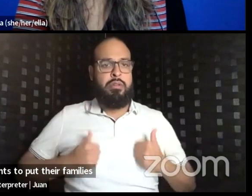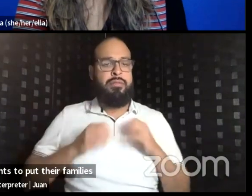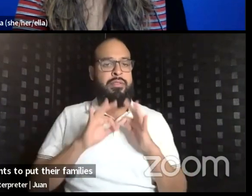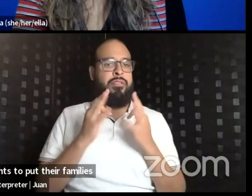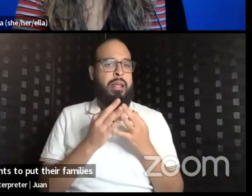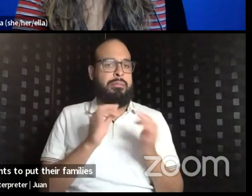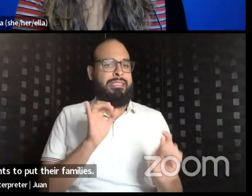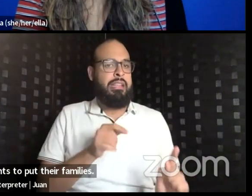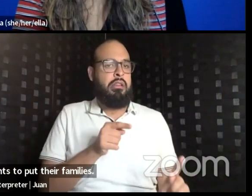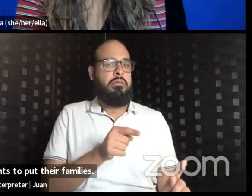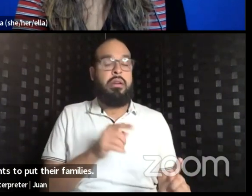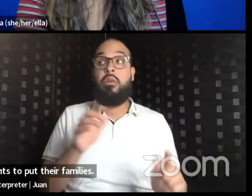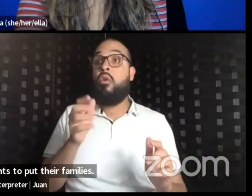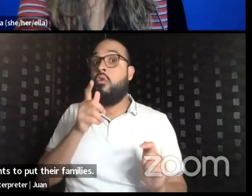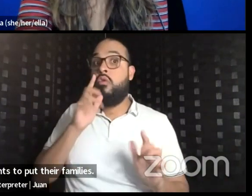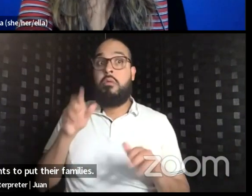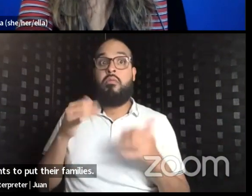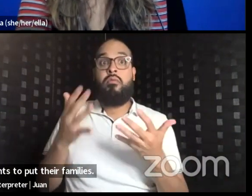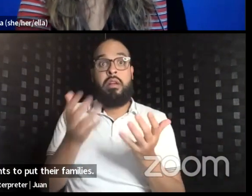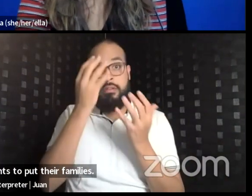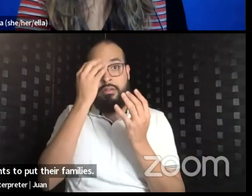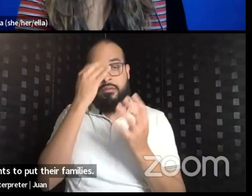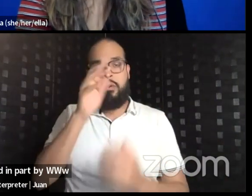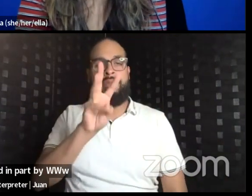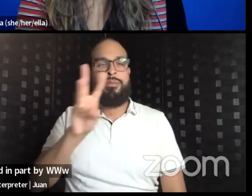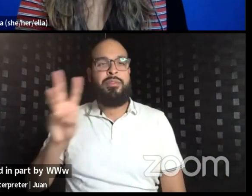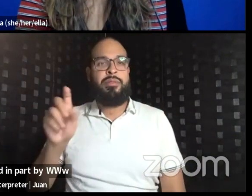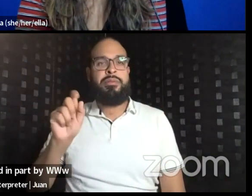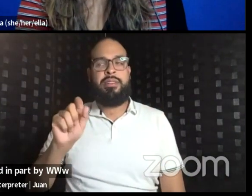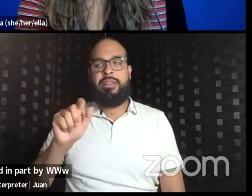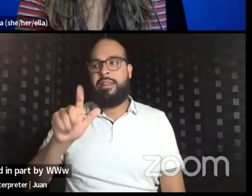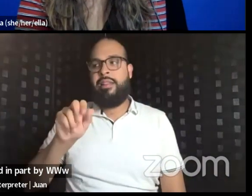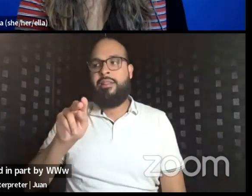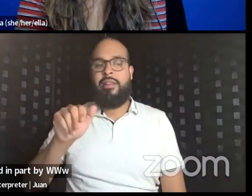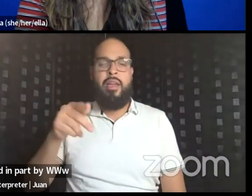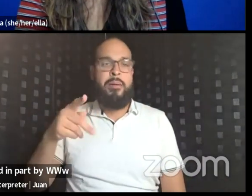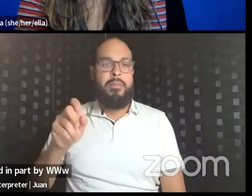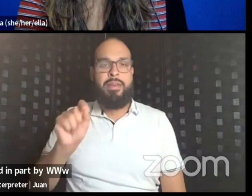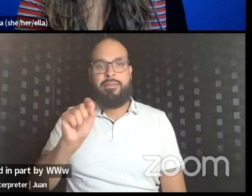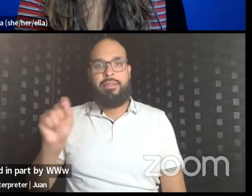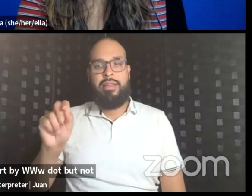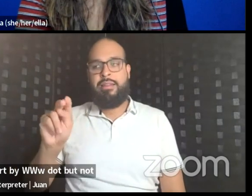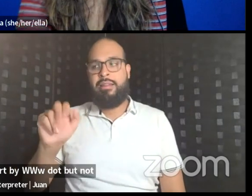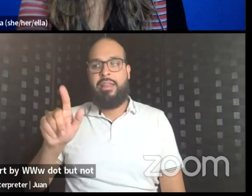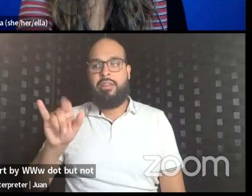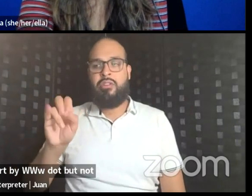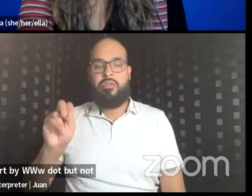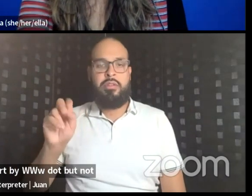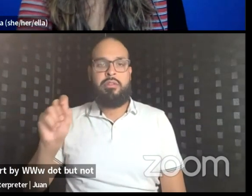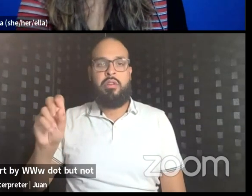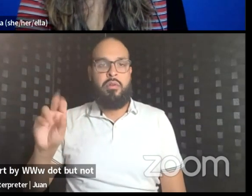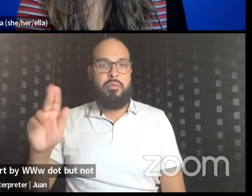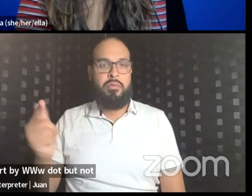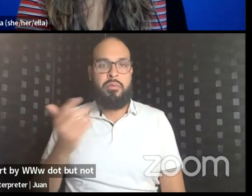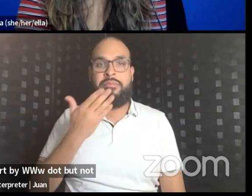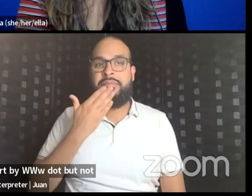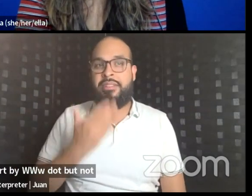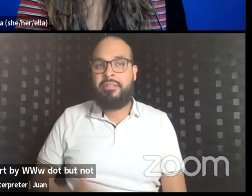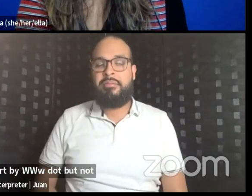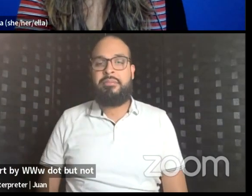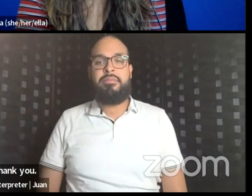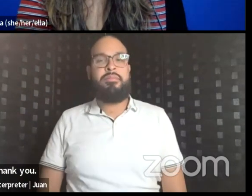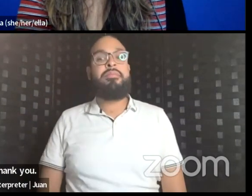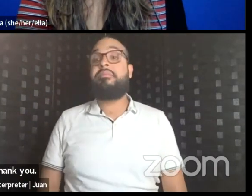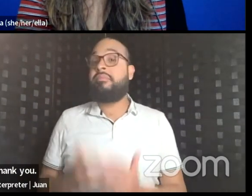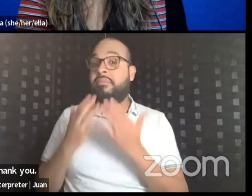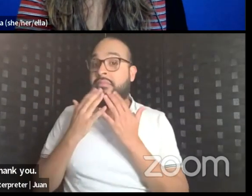This information was provided in part by www.lenape-nation.org. Thank you. Thank